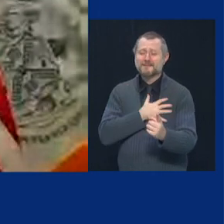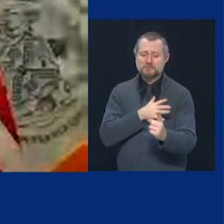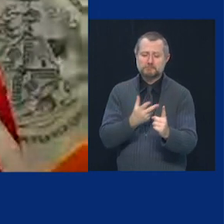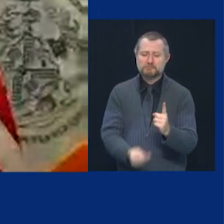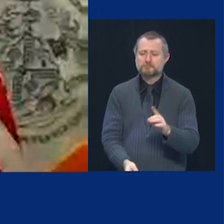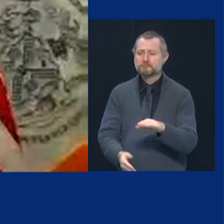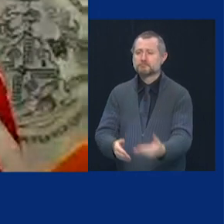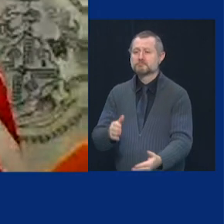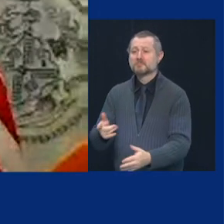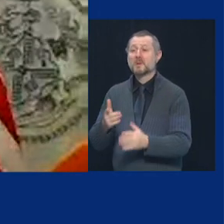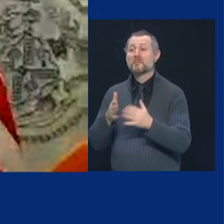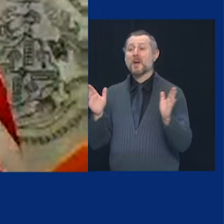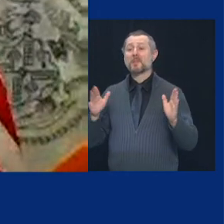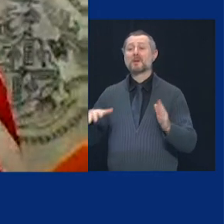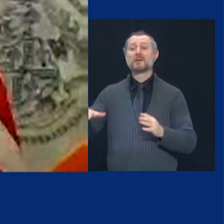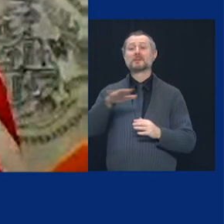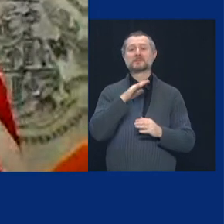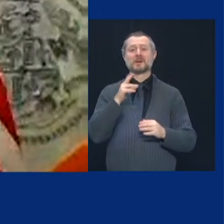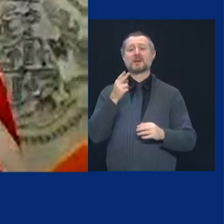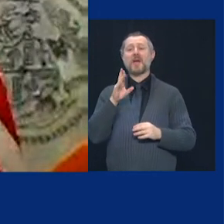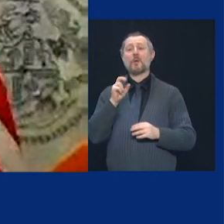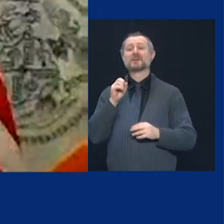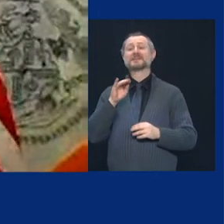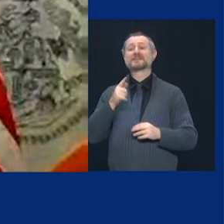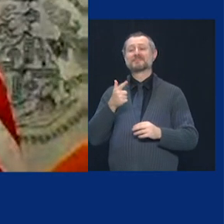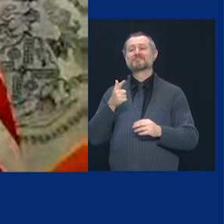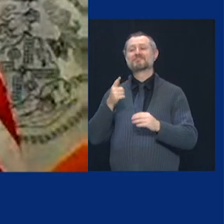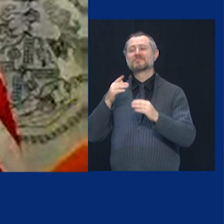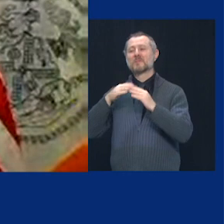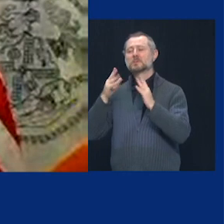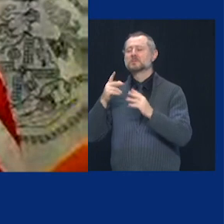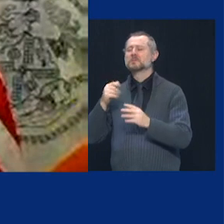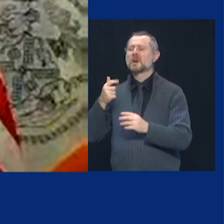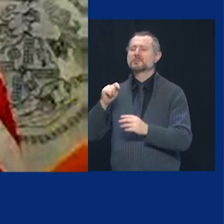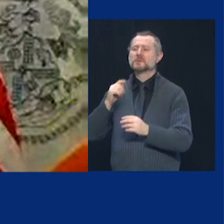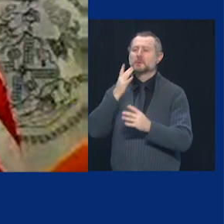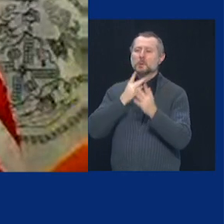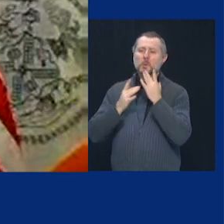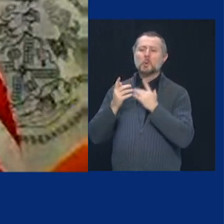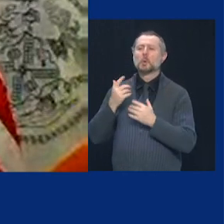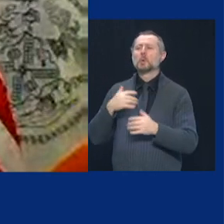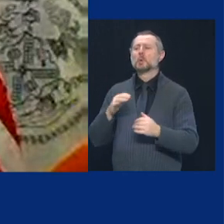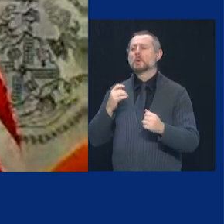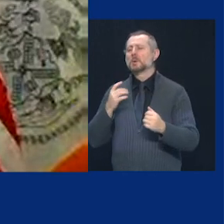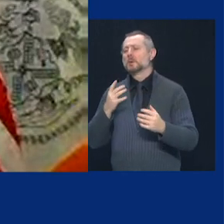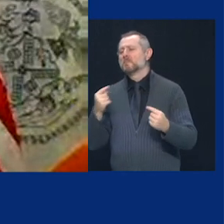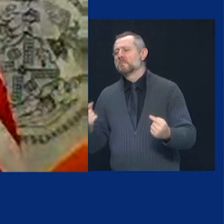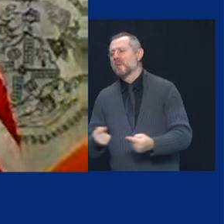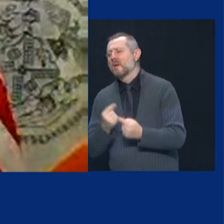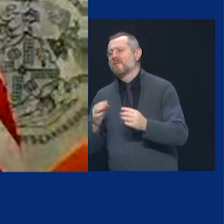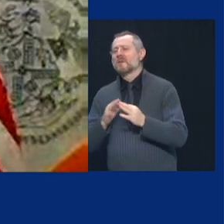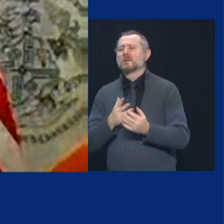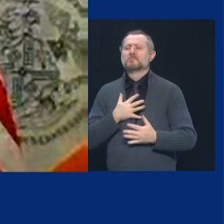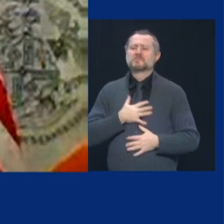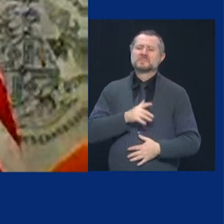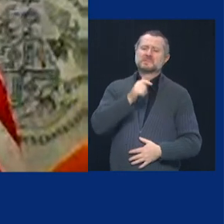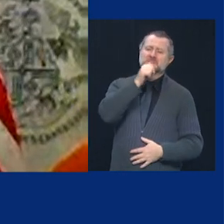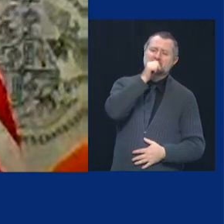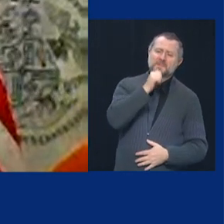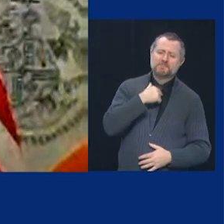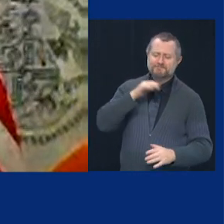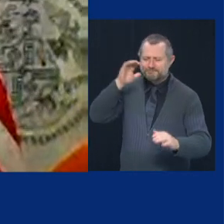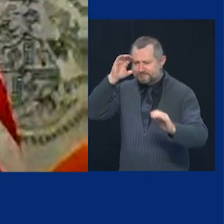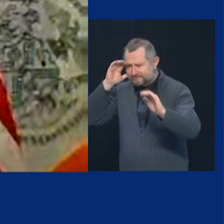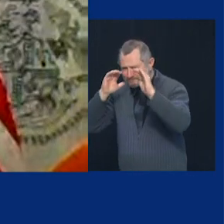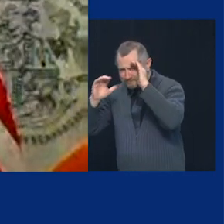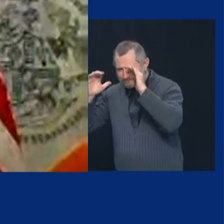yorkers who felt this silent killer variety and they wondered how